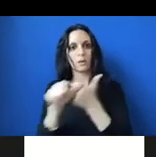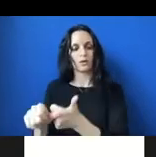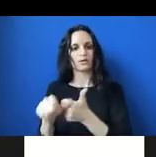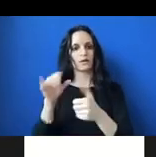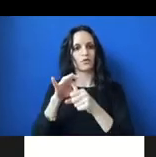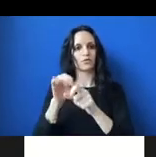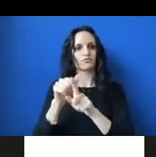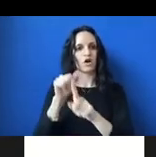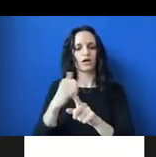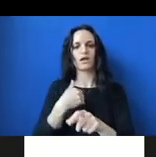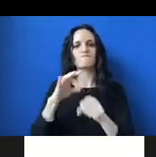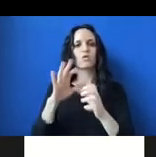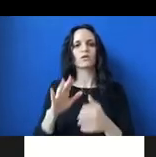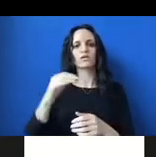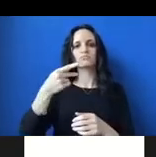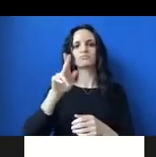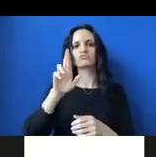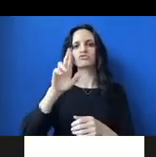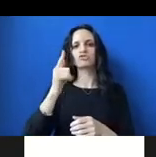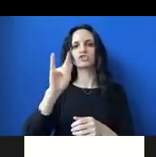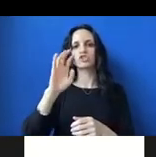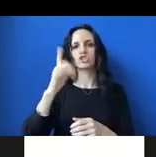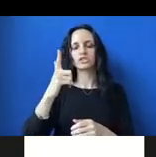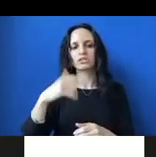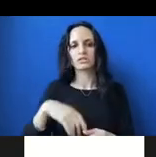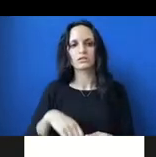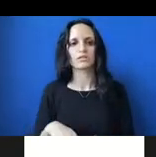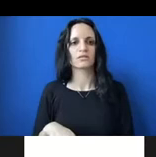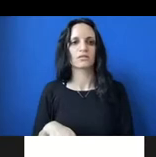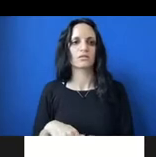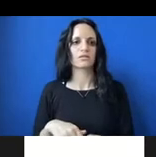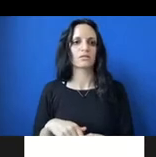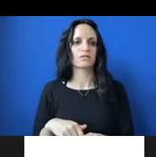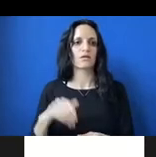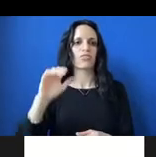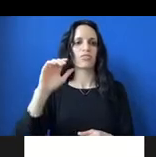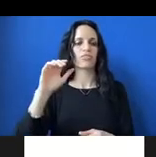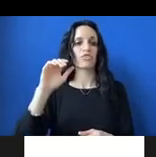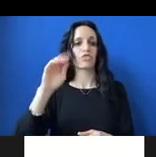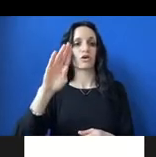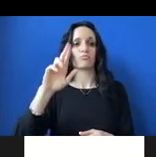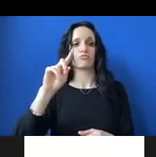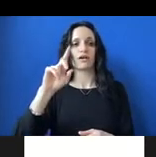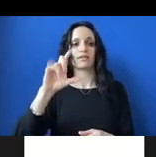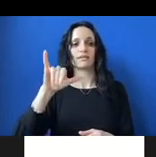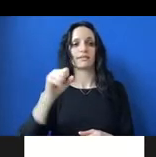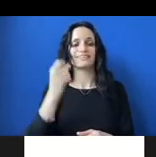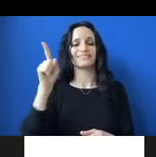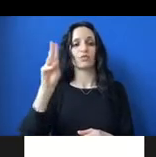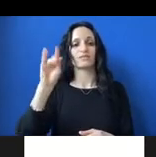voter purging, which has occurred a lot. The Bradleys in Wisconsin are manufacturing giants who